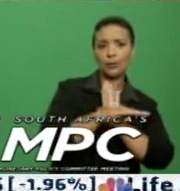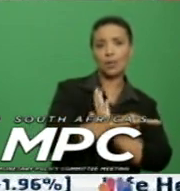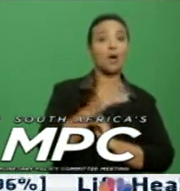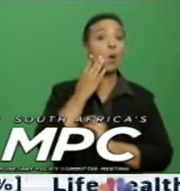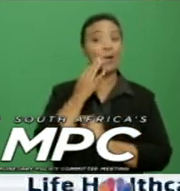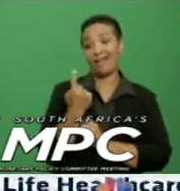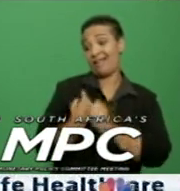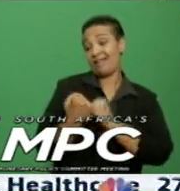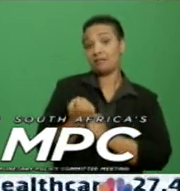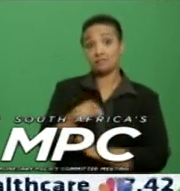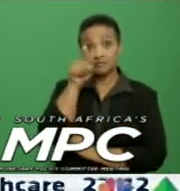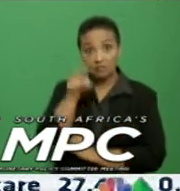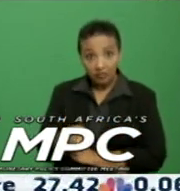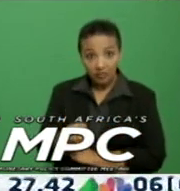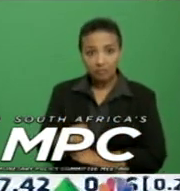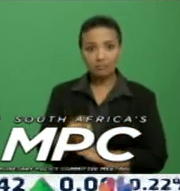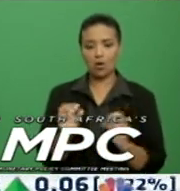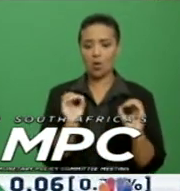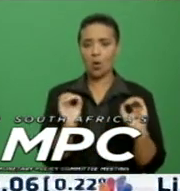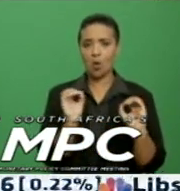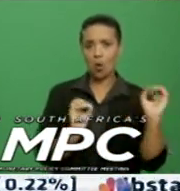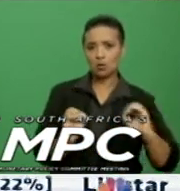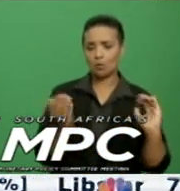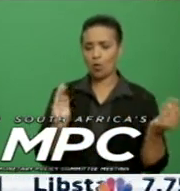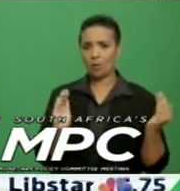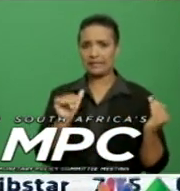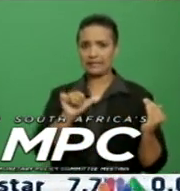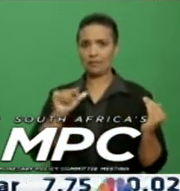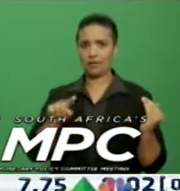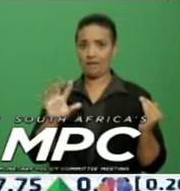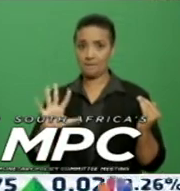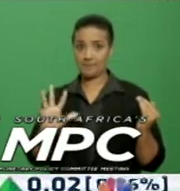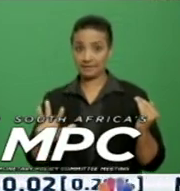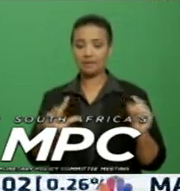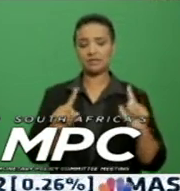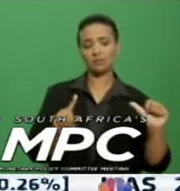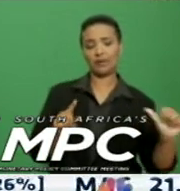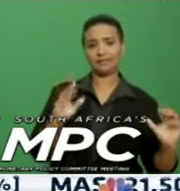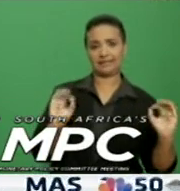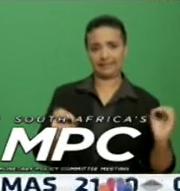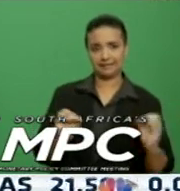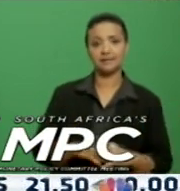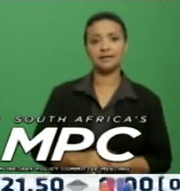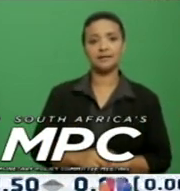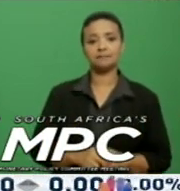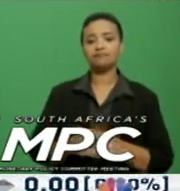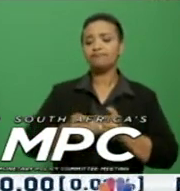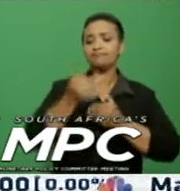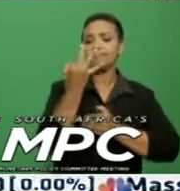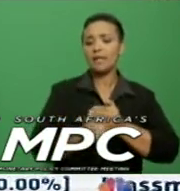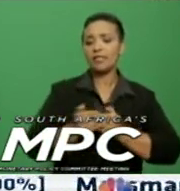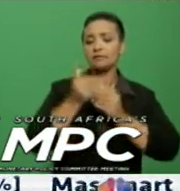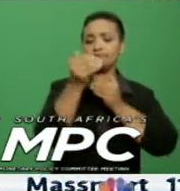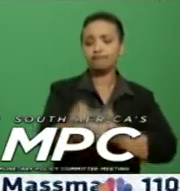November from 6.9% in October. The near-term inflation forecast generated